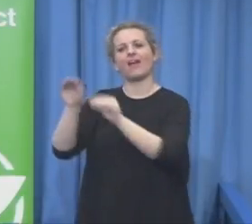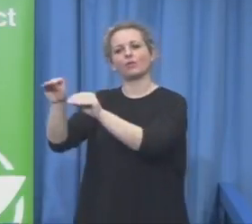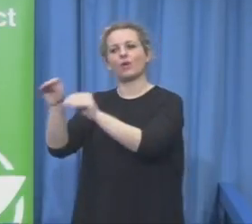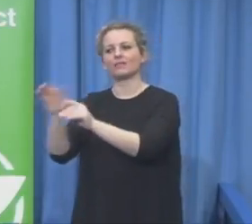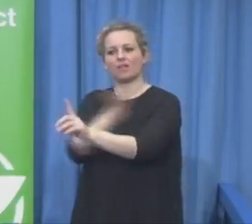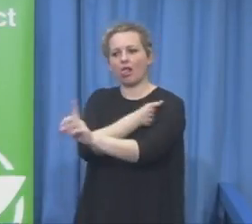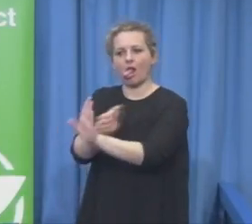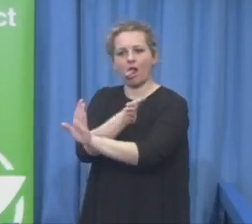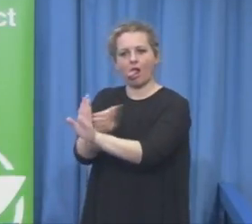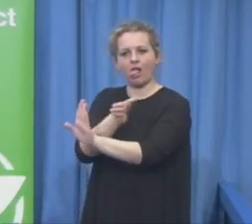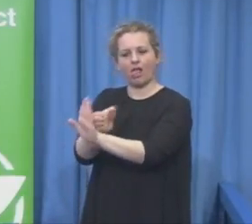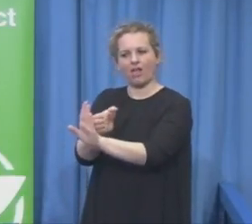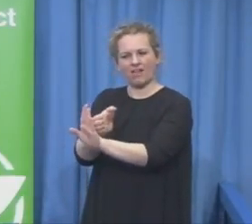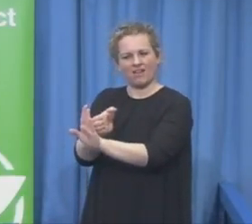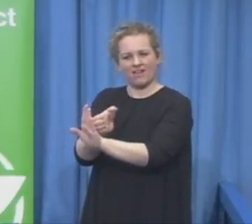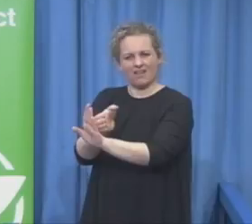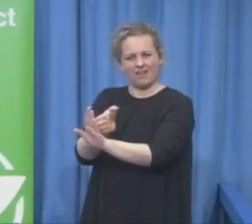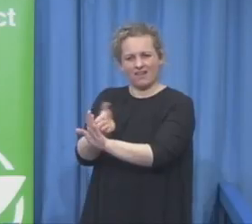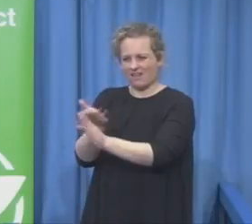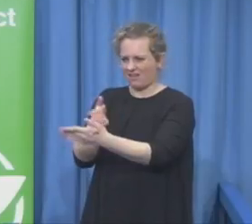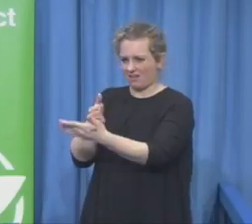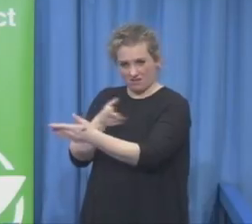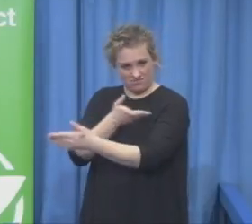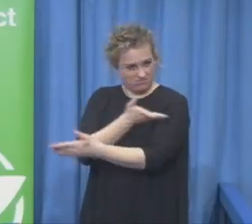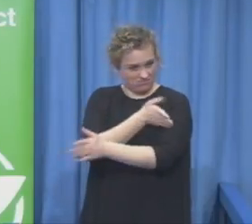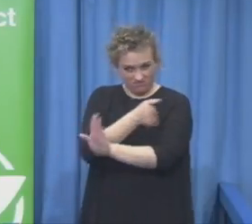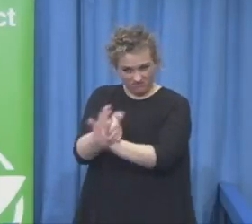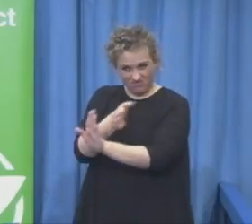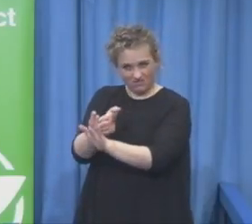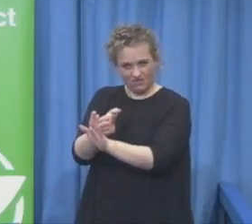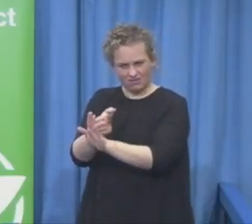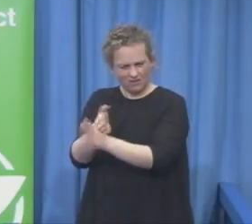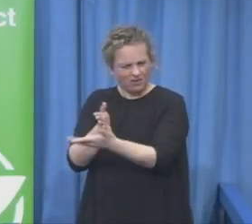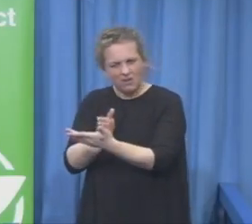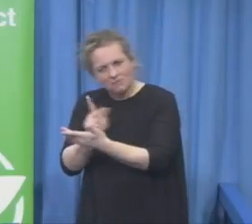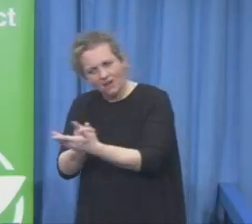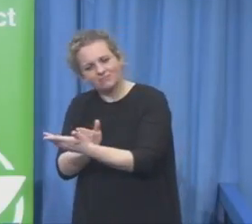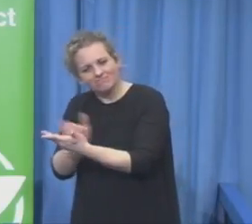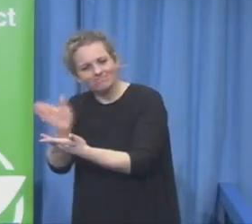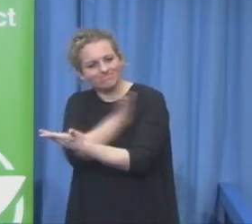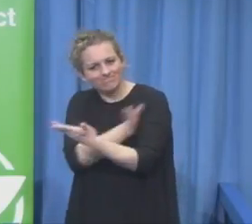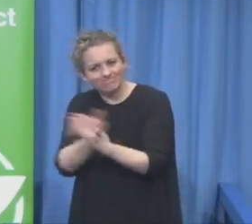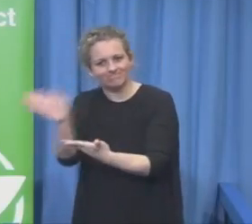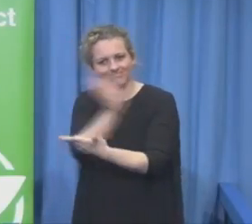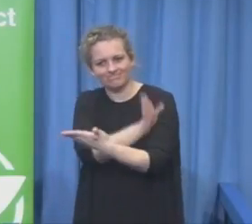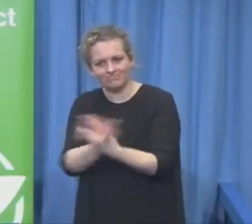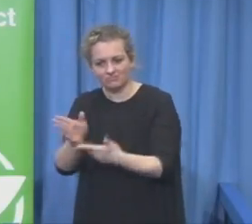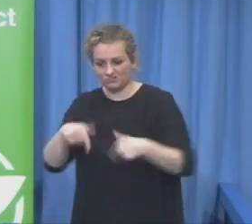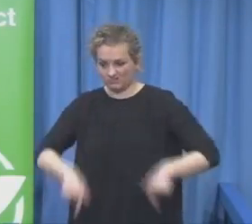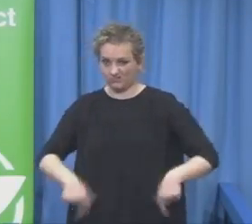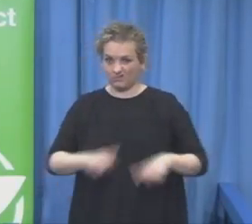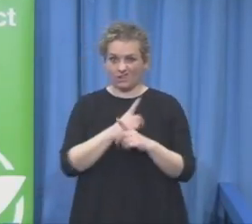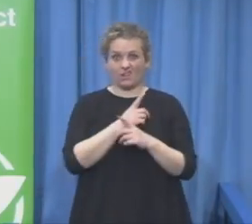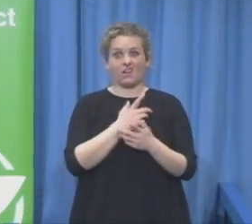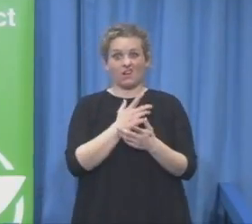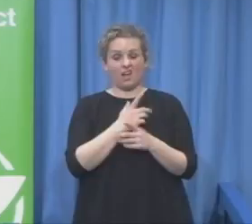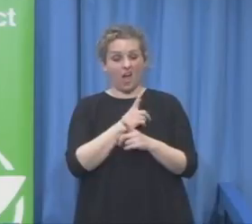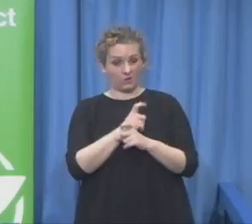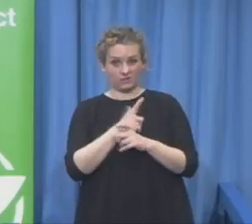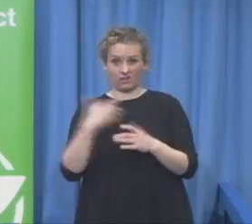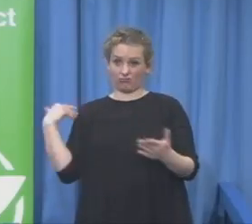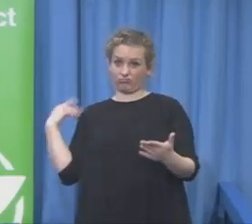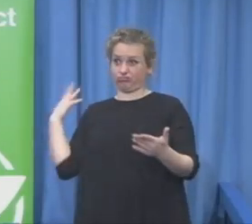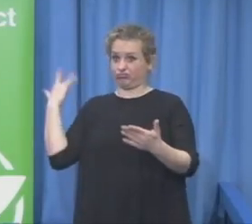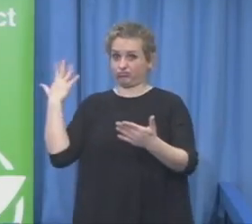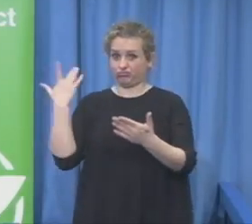question he was posing. And I think in Austria, now coming to Austria, we still have the situation